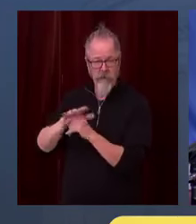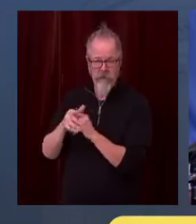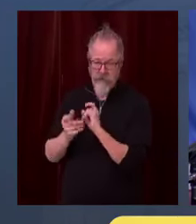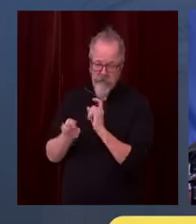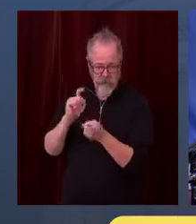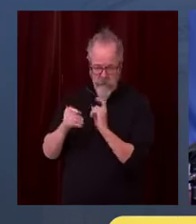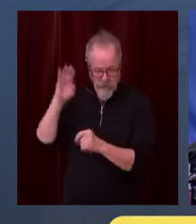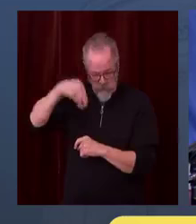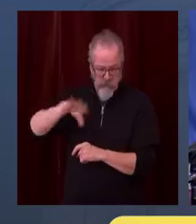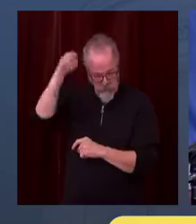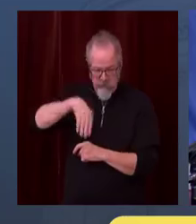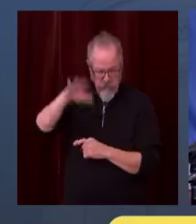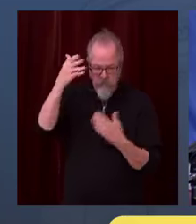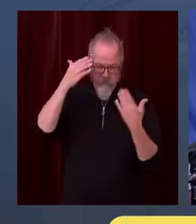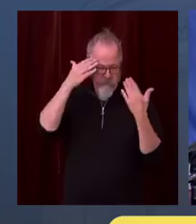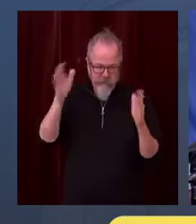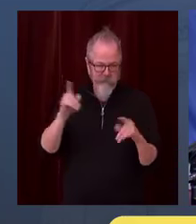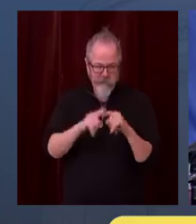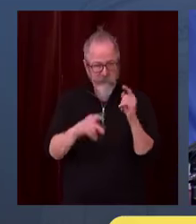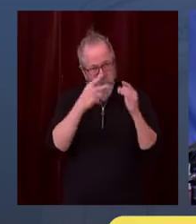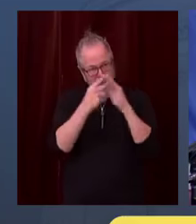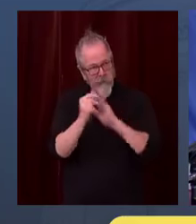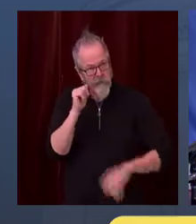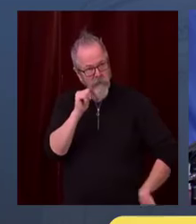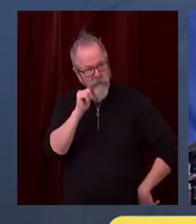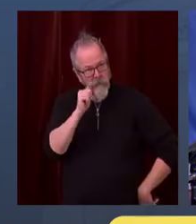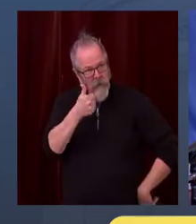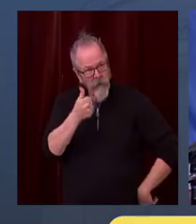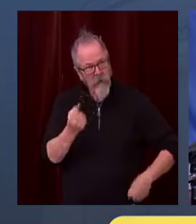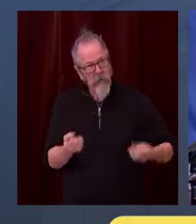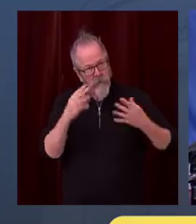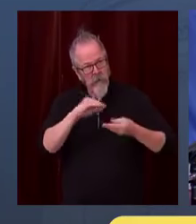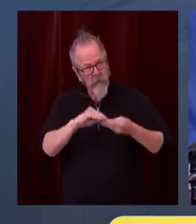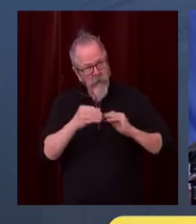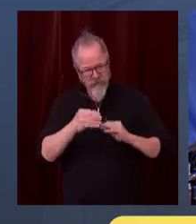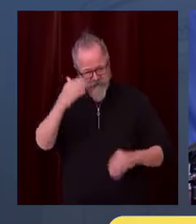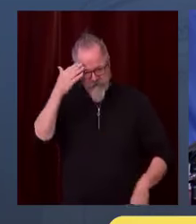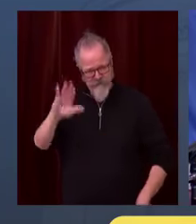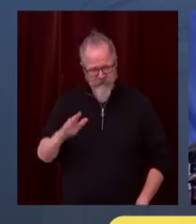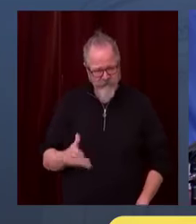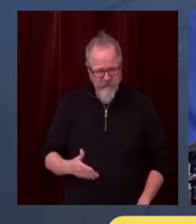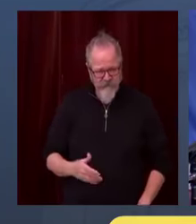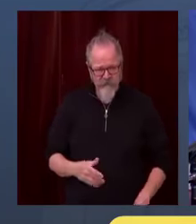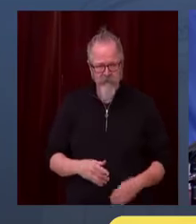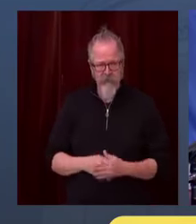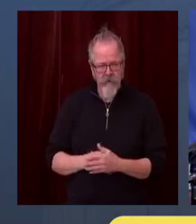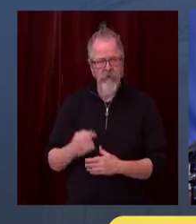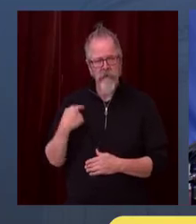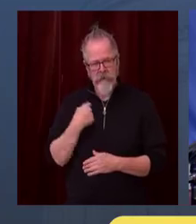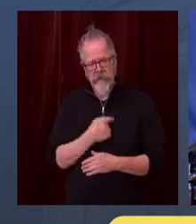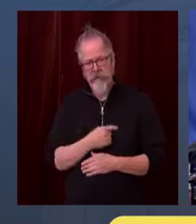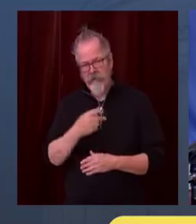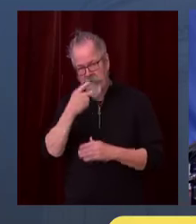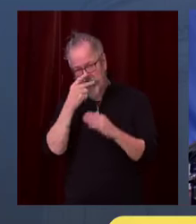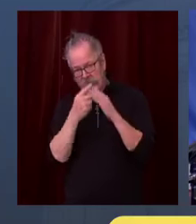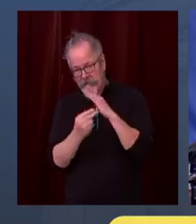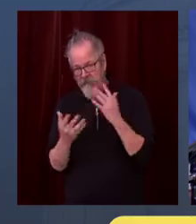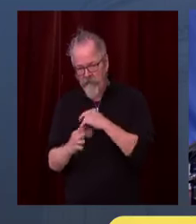And frankly, other states have not acted. And as a result, they have semi-trucks with ice